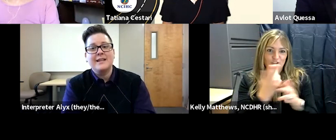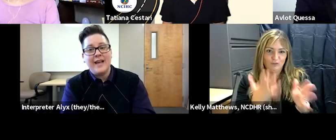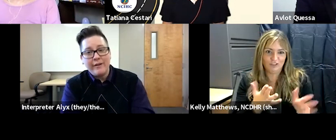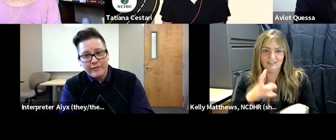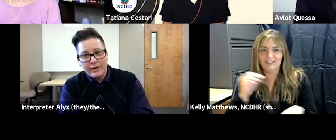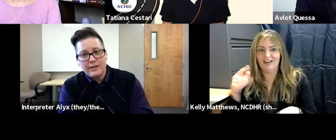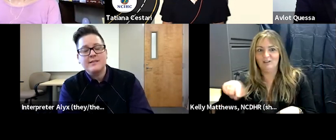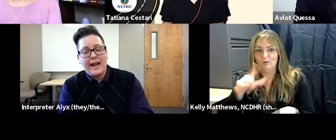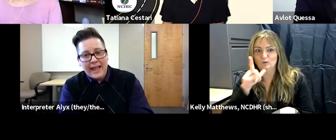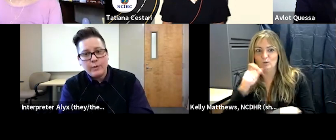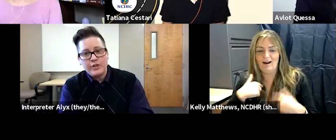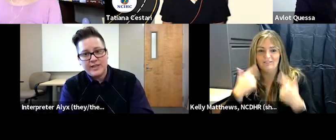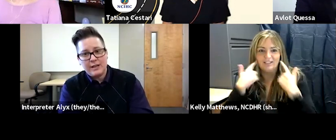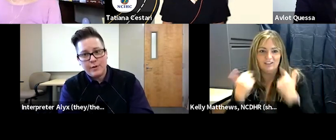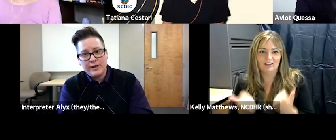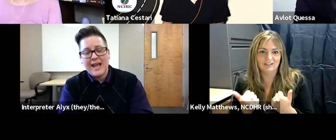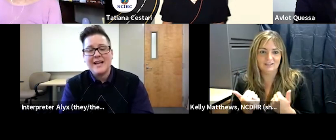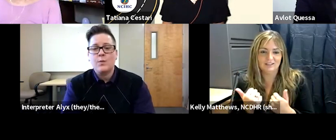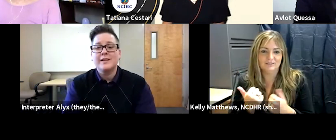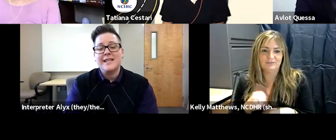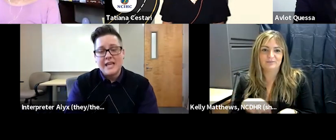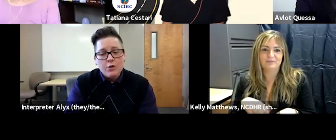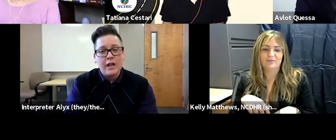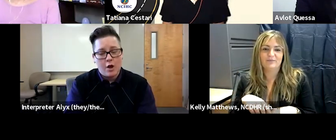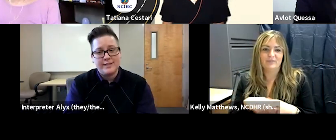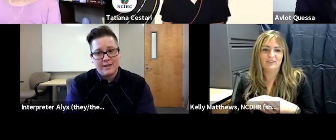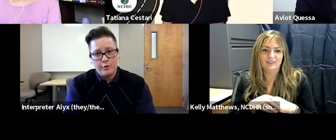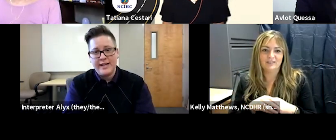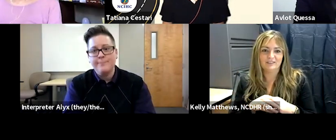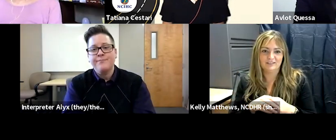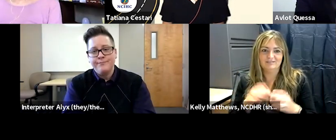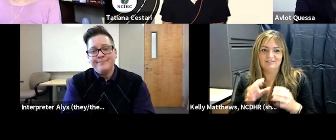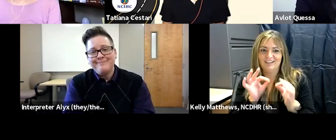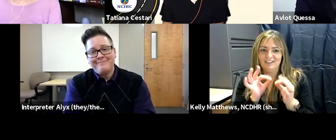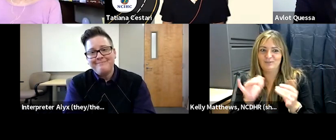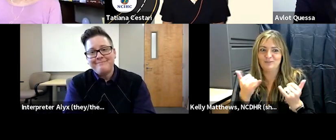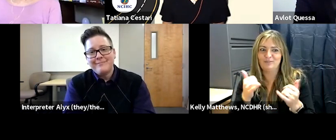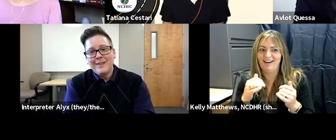the deaf sign language using community as well as the hearing loss community